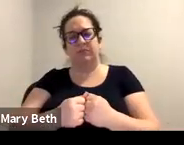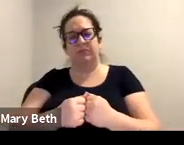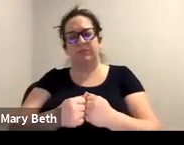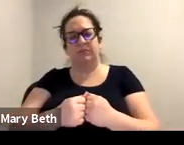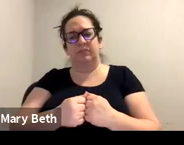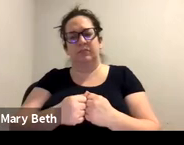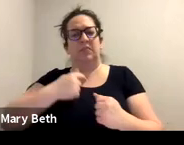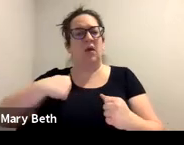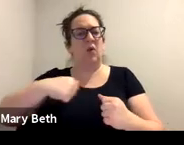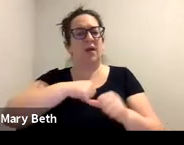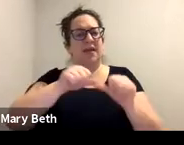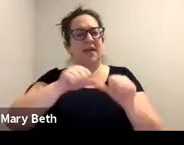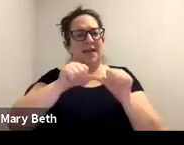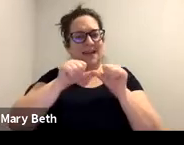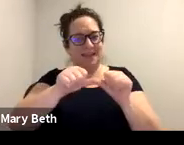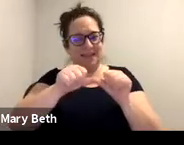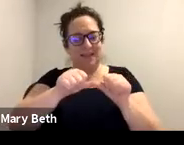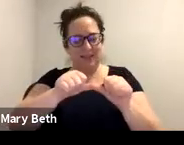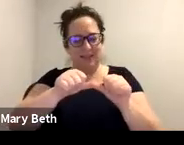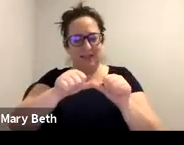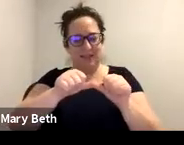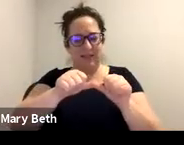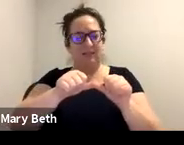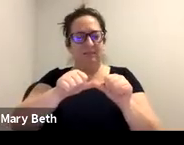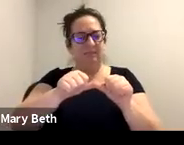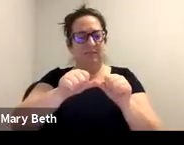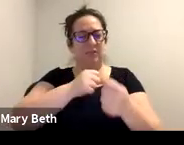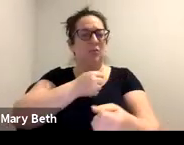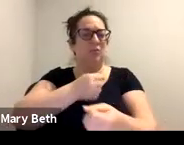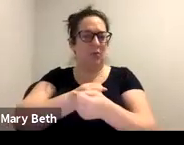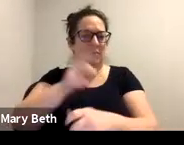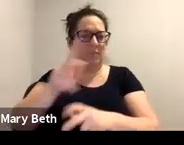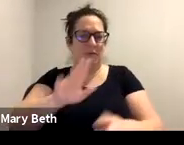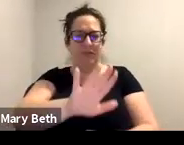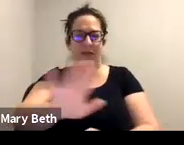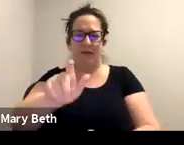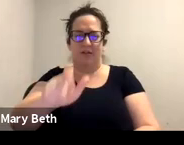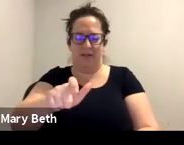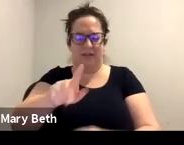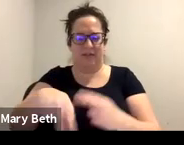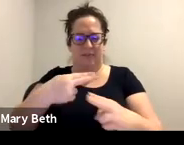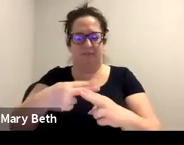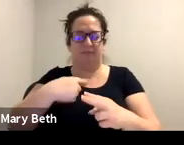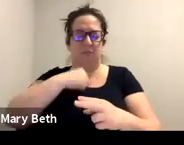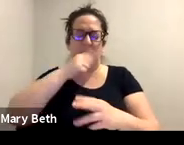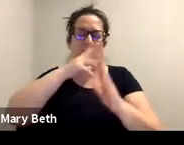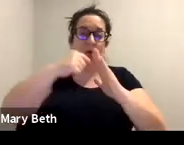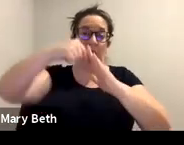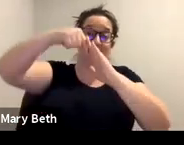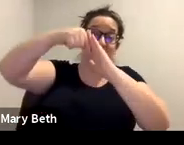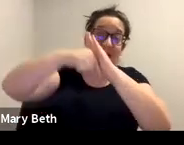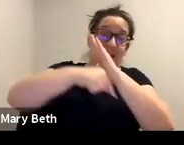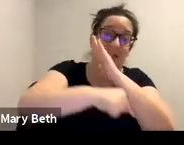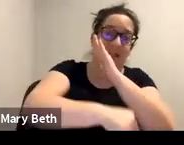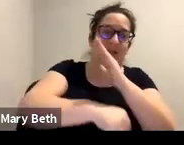consistently see high legal needs in. Um, I'm not going to go into a lot of depth. Each